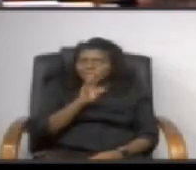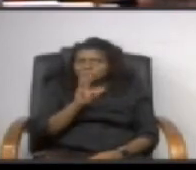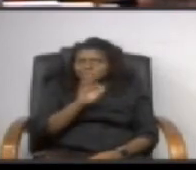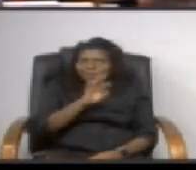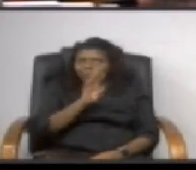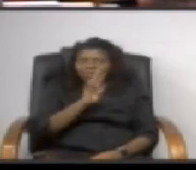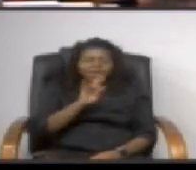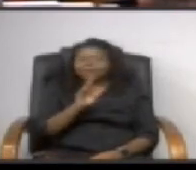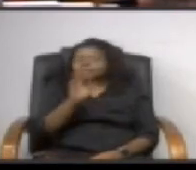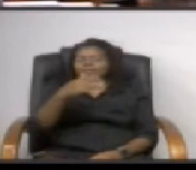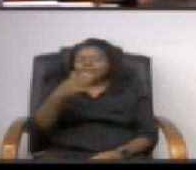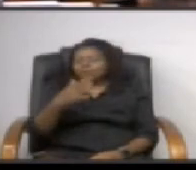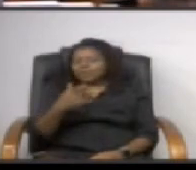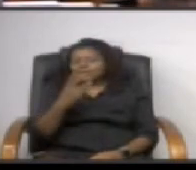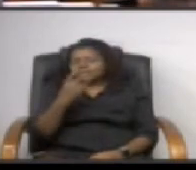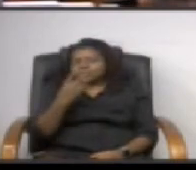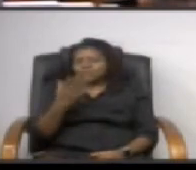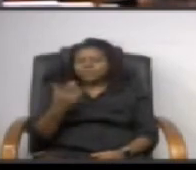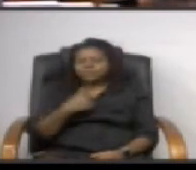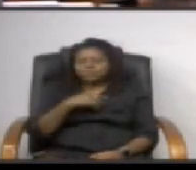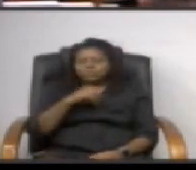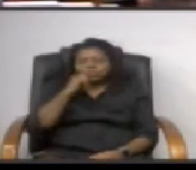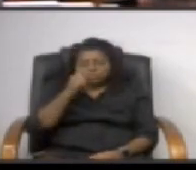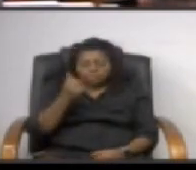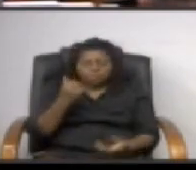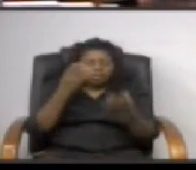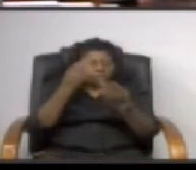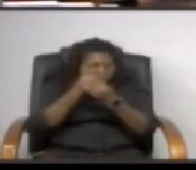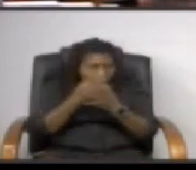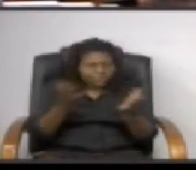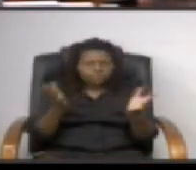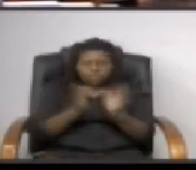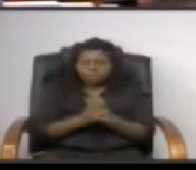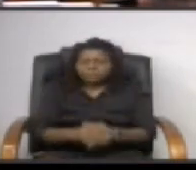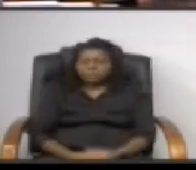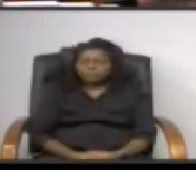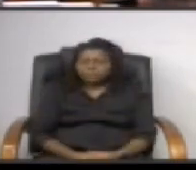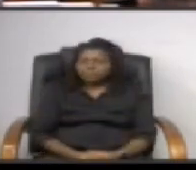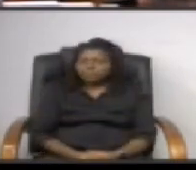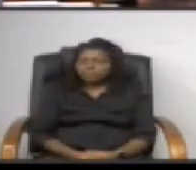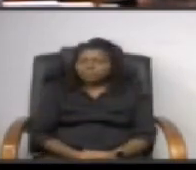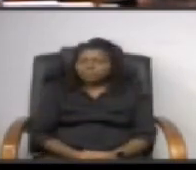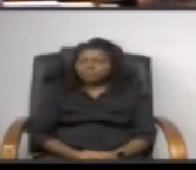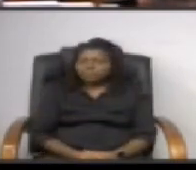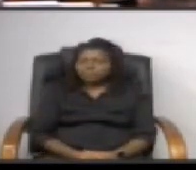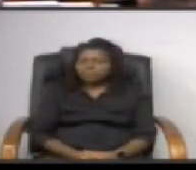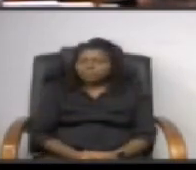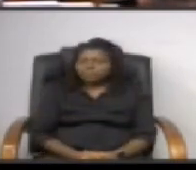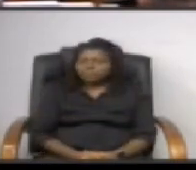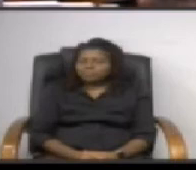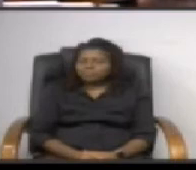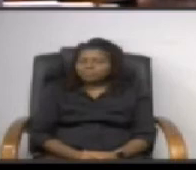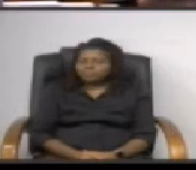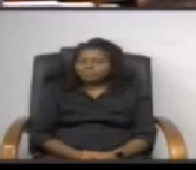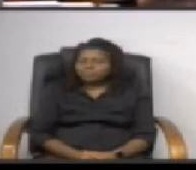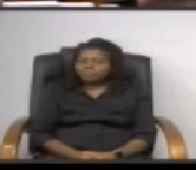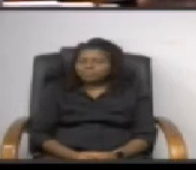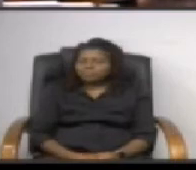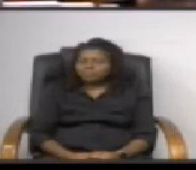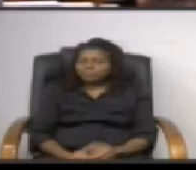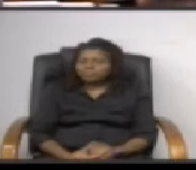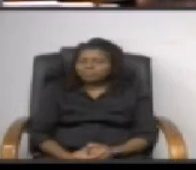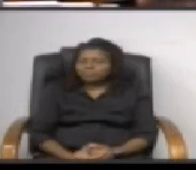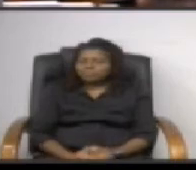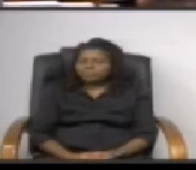but i will i will let the world know tomorrow i will find out it's the last thing i do at work tomorrow so what i'm hearing from